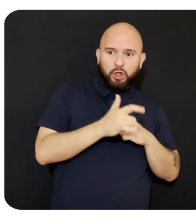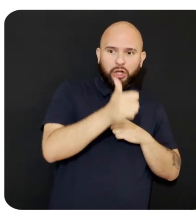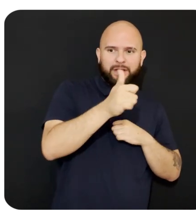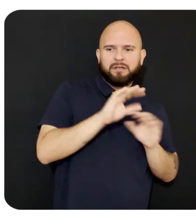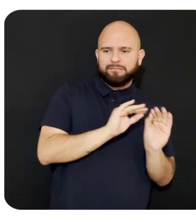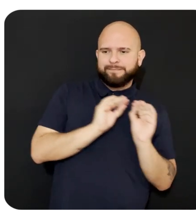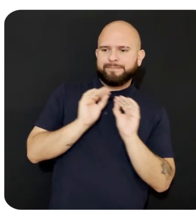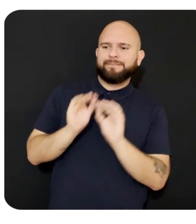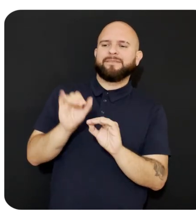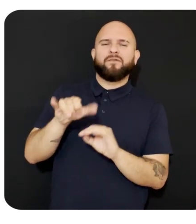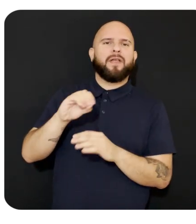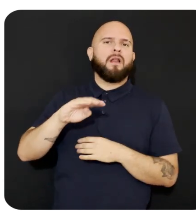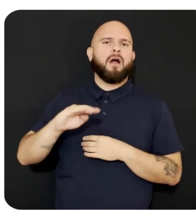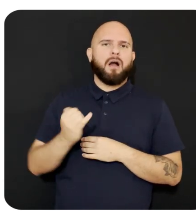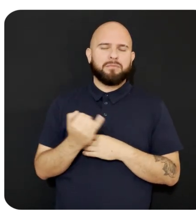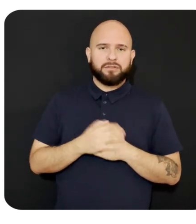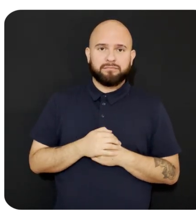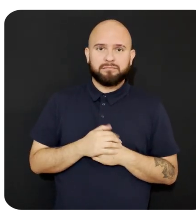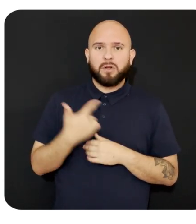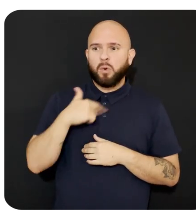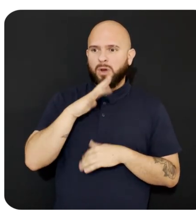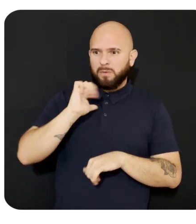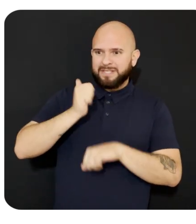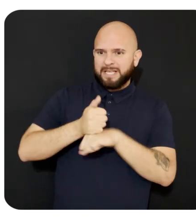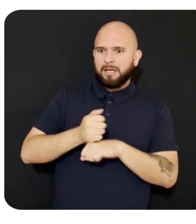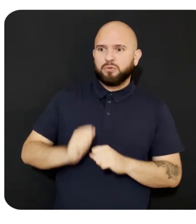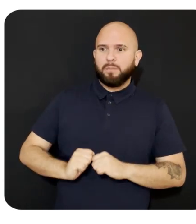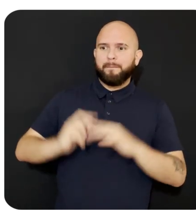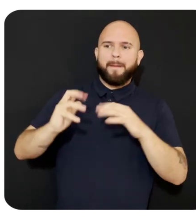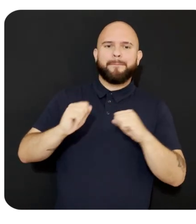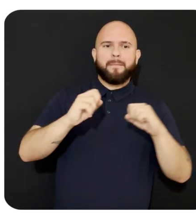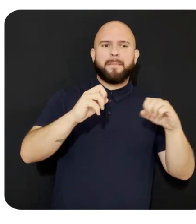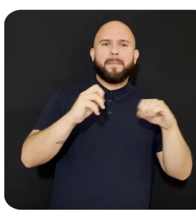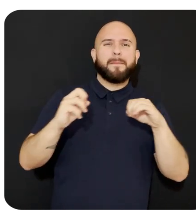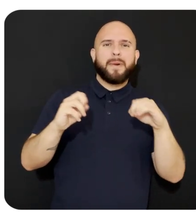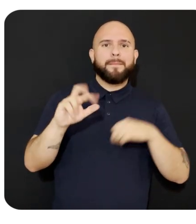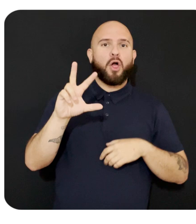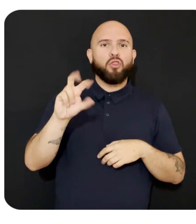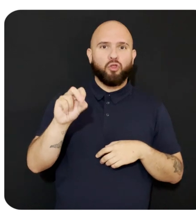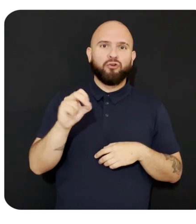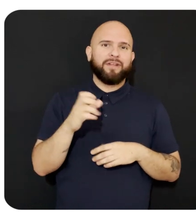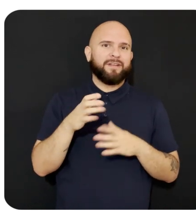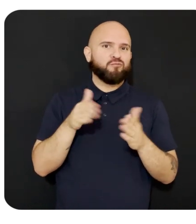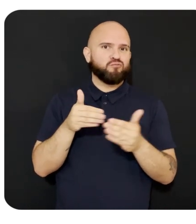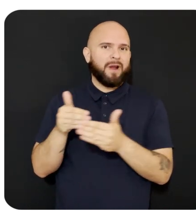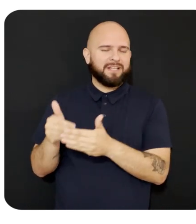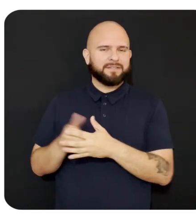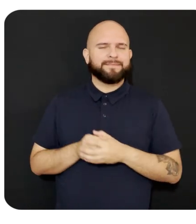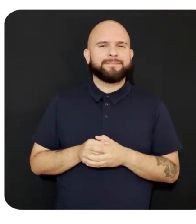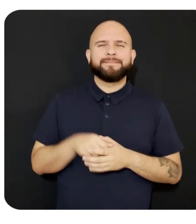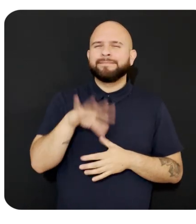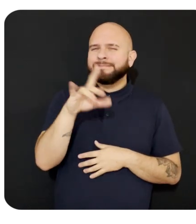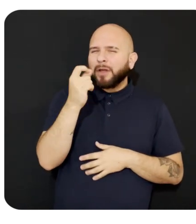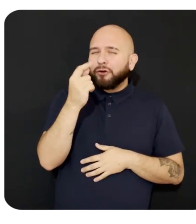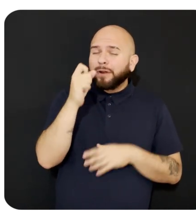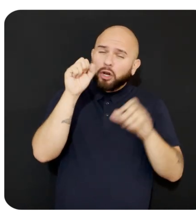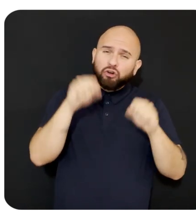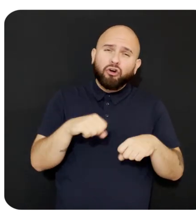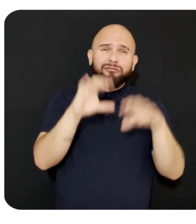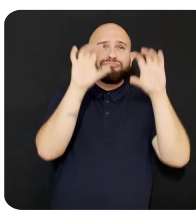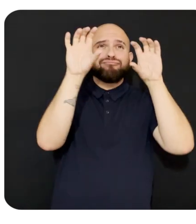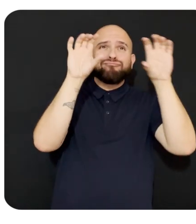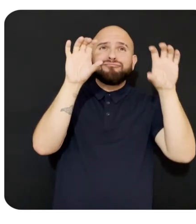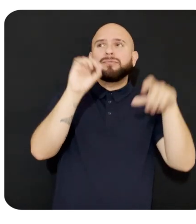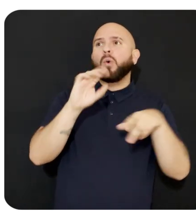object. We will set up to spawn 30 crates on top of surfaces. Note that we could have hung them from the ceiling or placed them on the